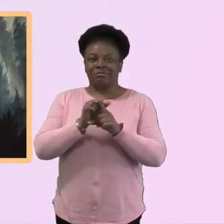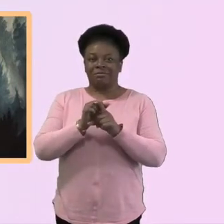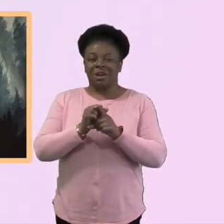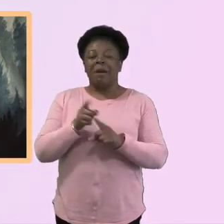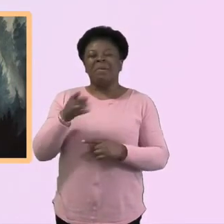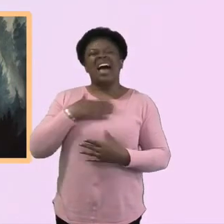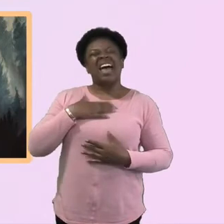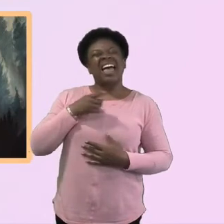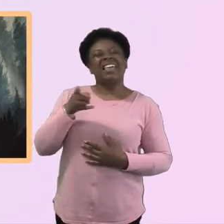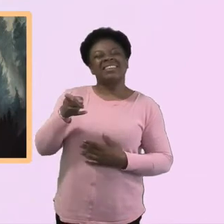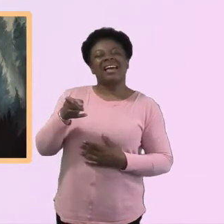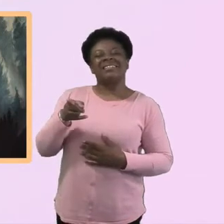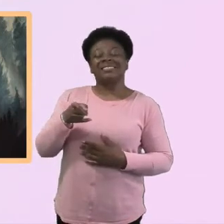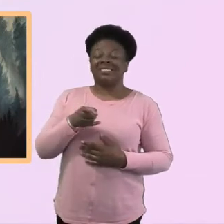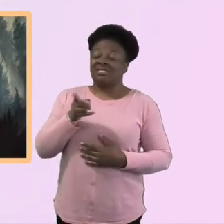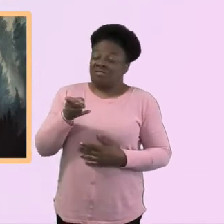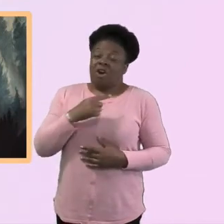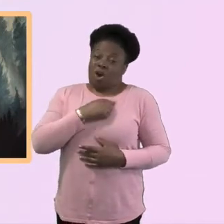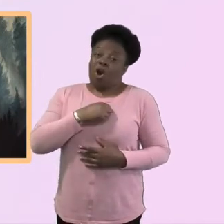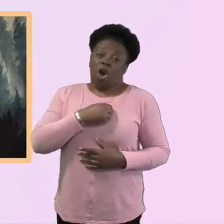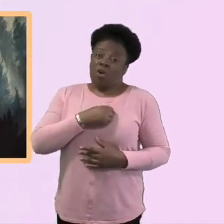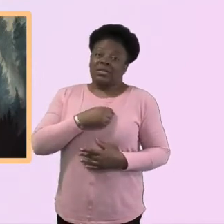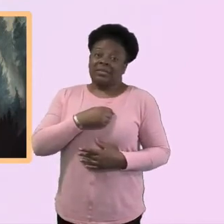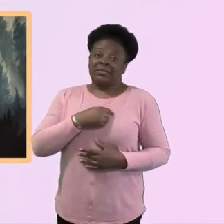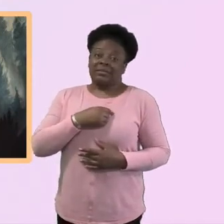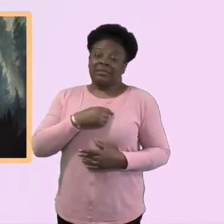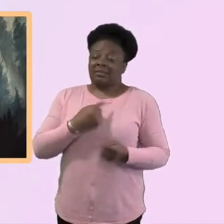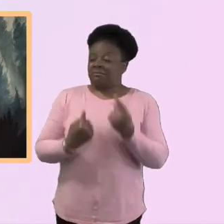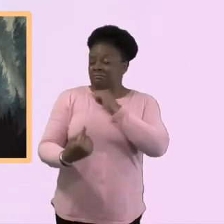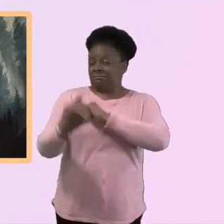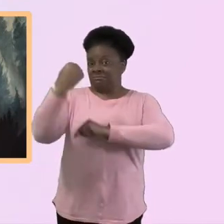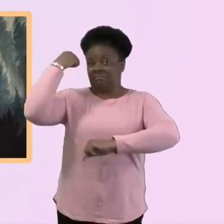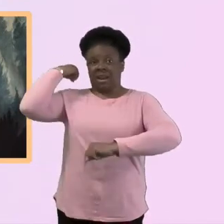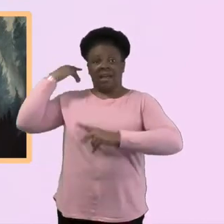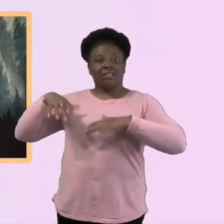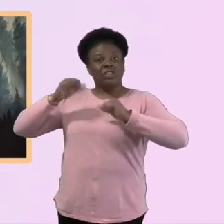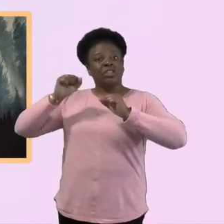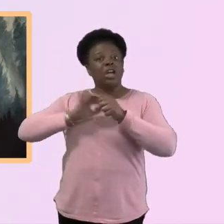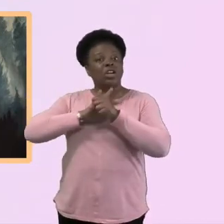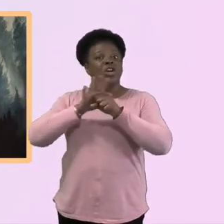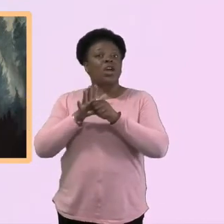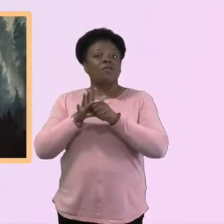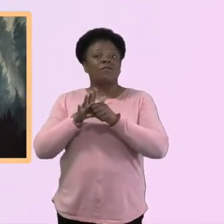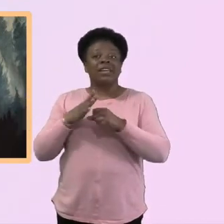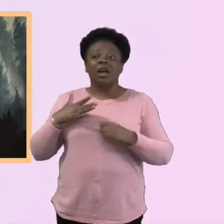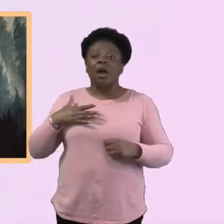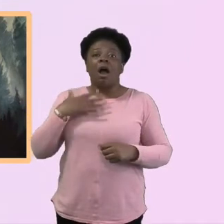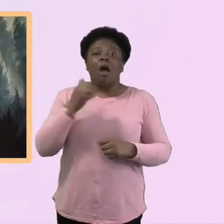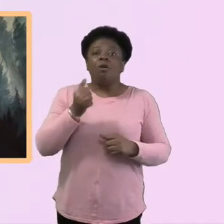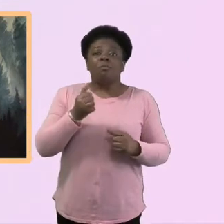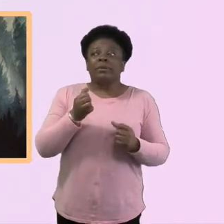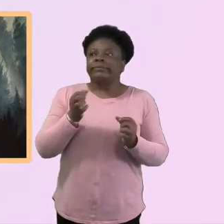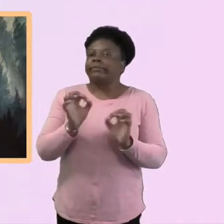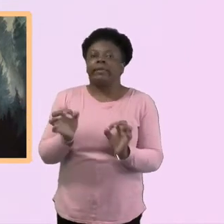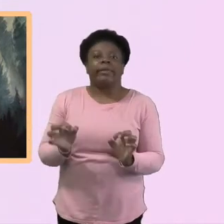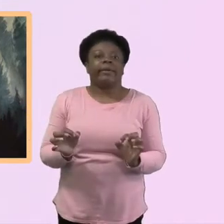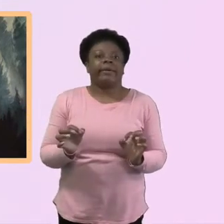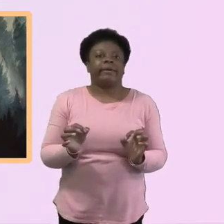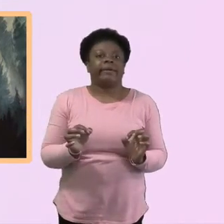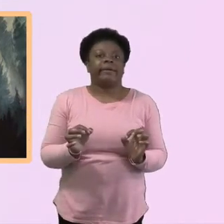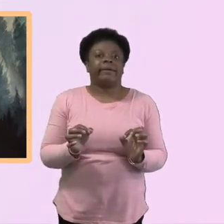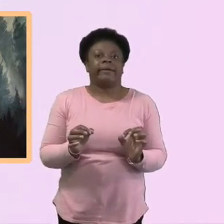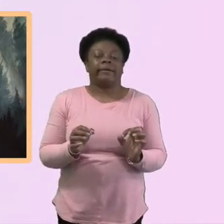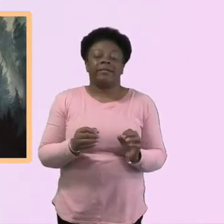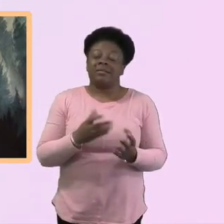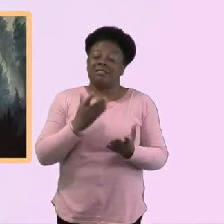Let's be real, you know, that, and this is the reality of it all. And we struggled, but there's anybody tell me that there's no resilience